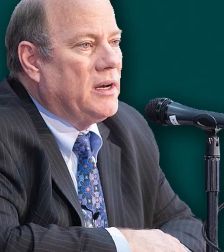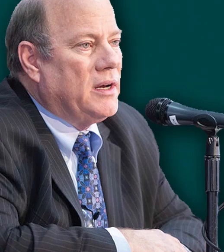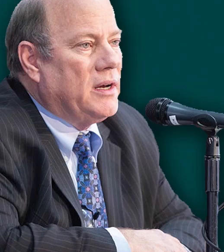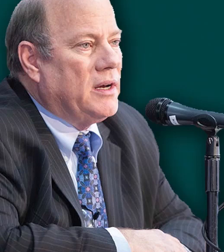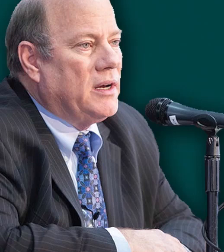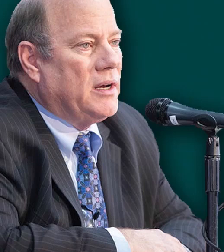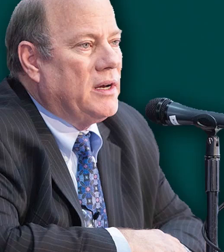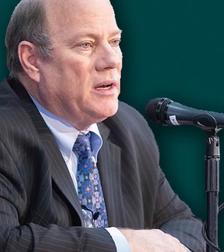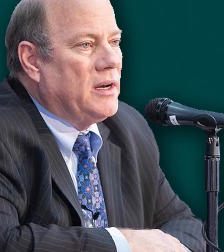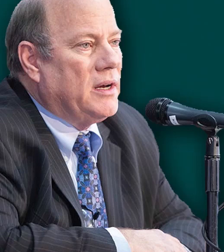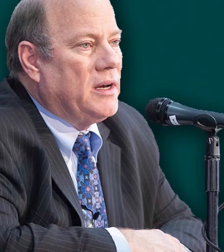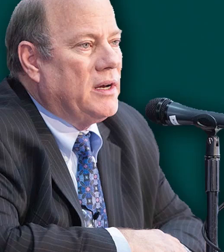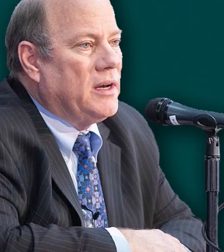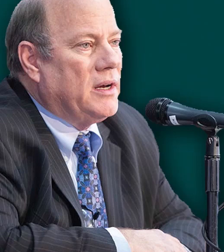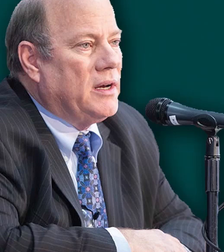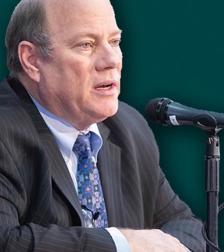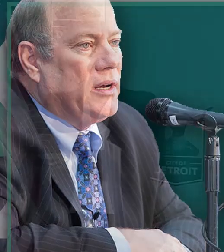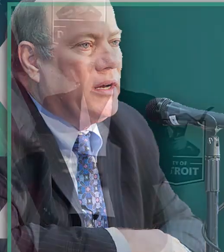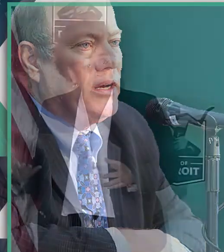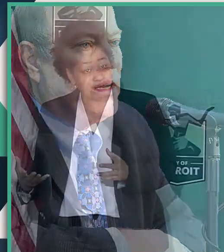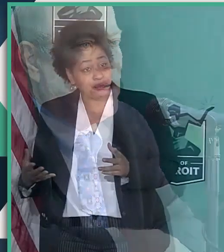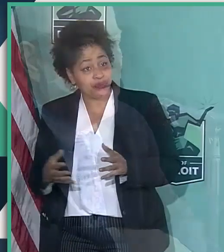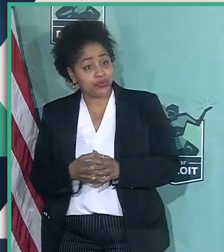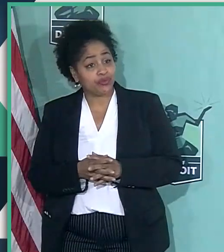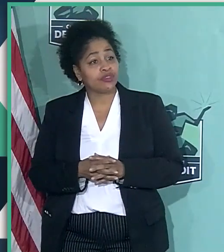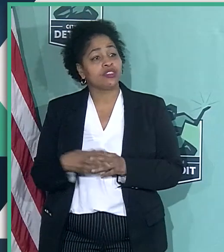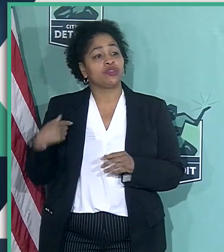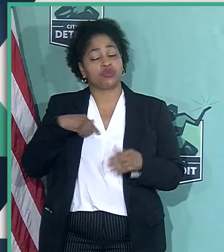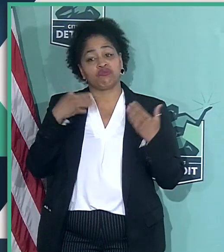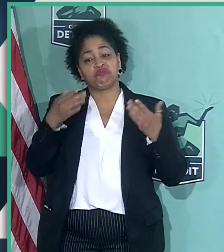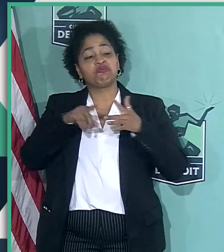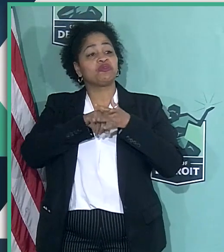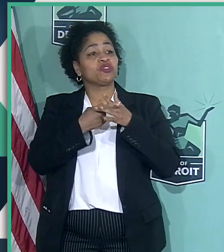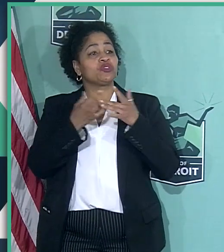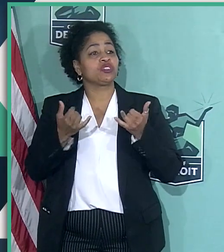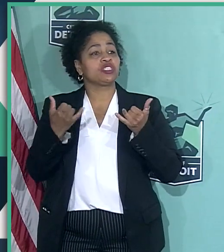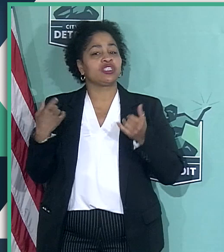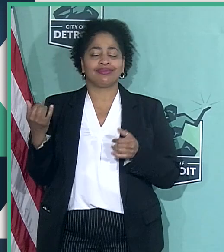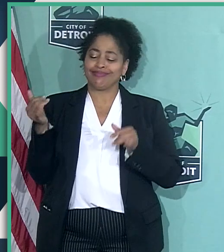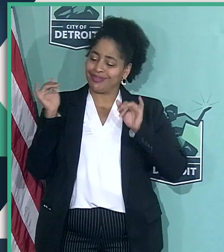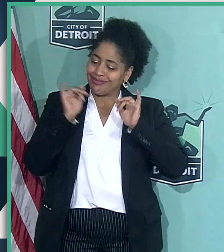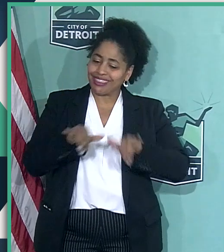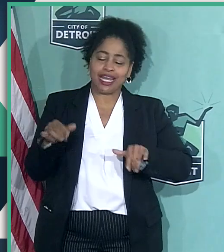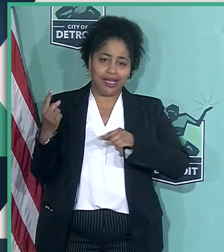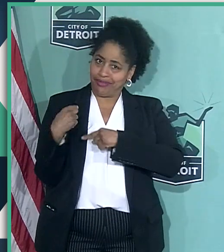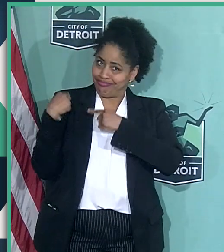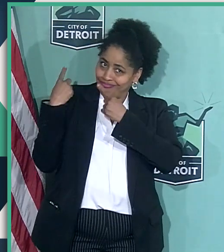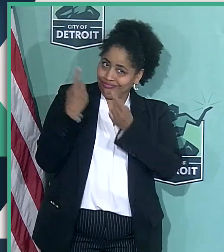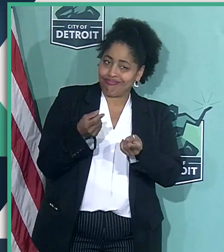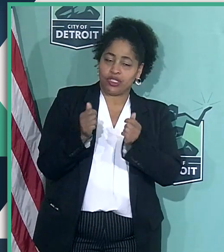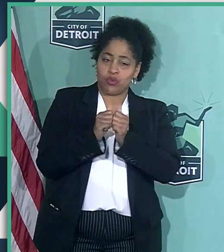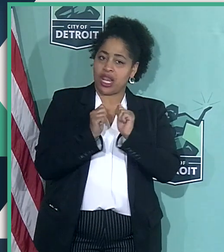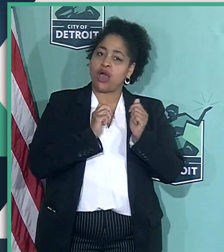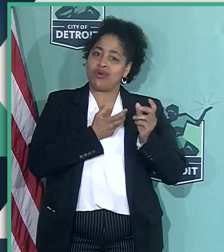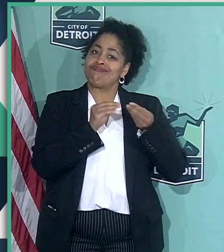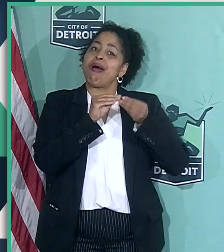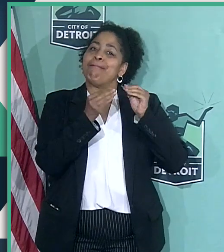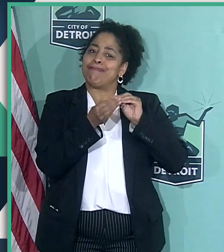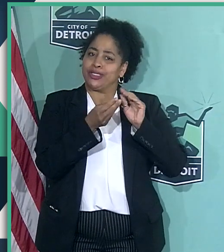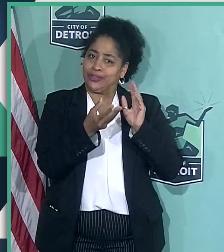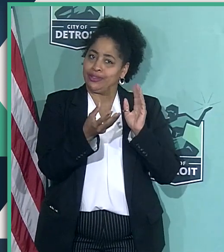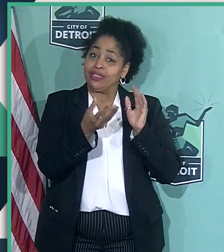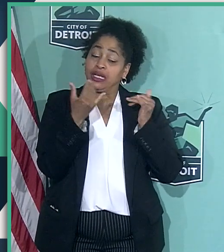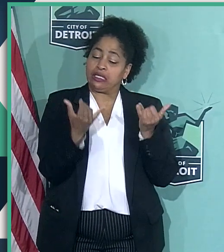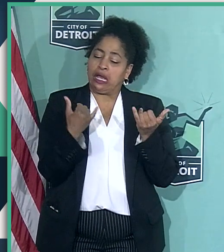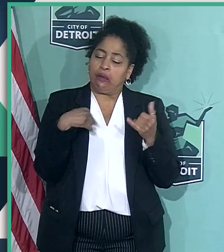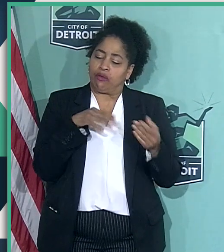All Well, good afternoon. We're going to start today, as we always do with our latest numbers. We've now lost